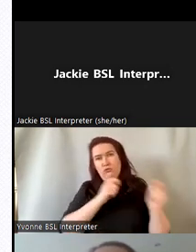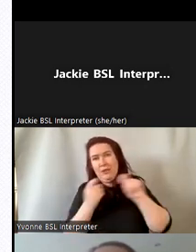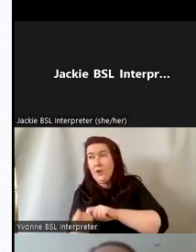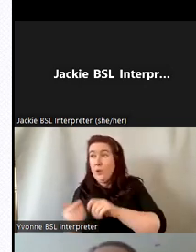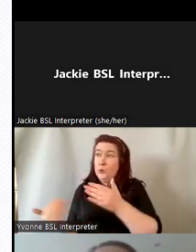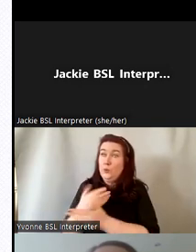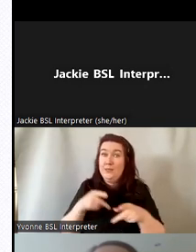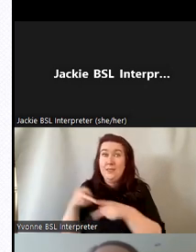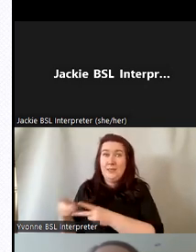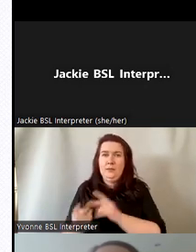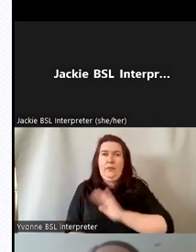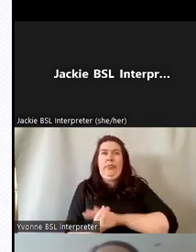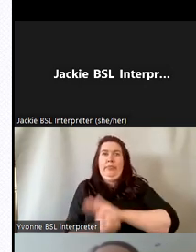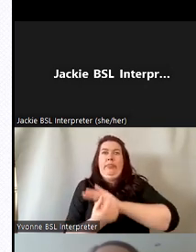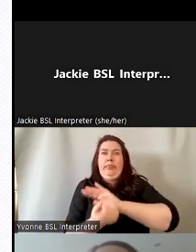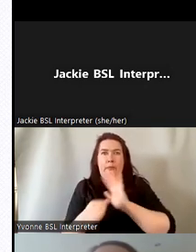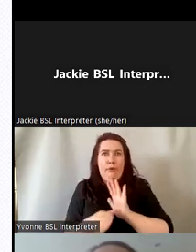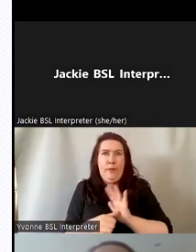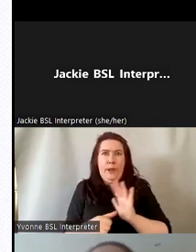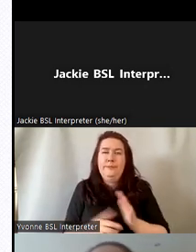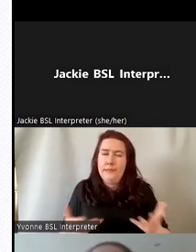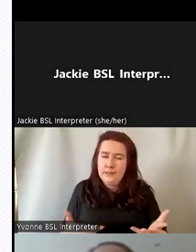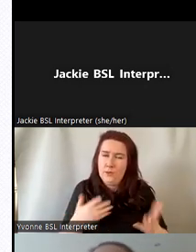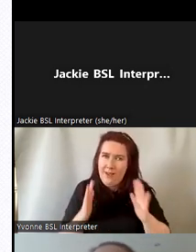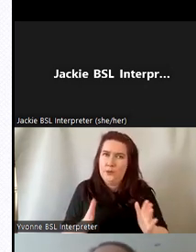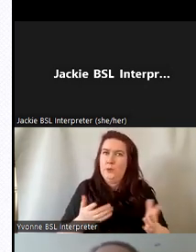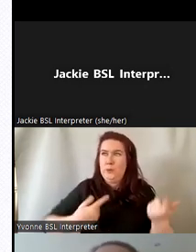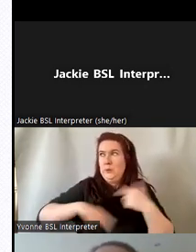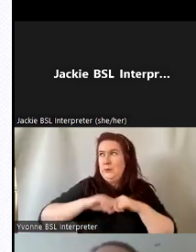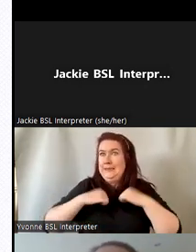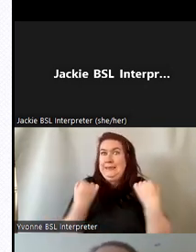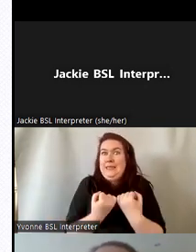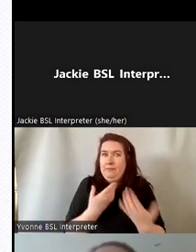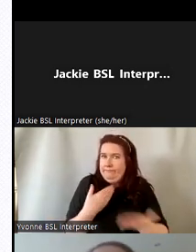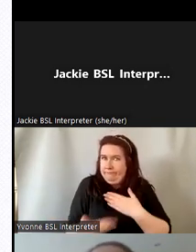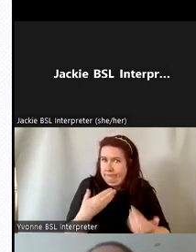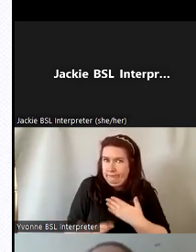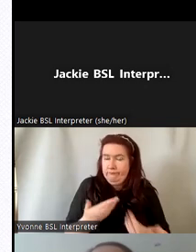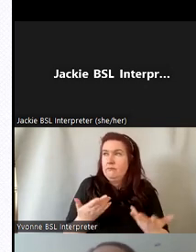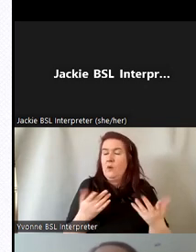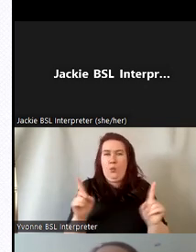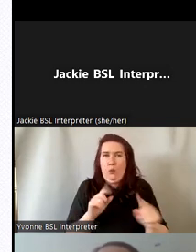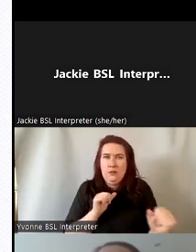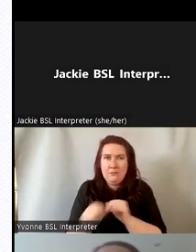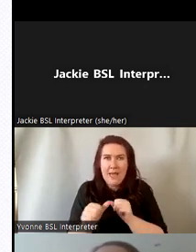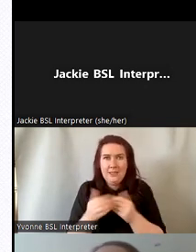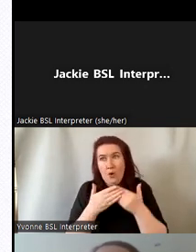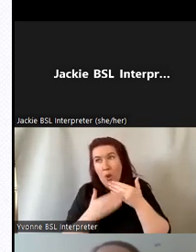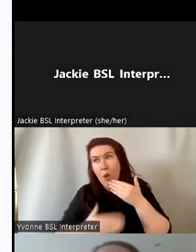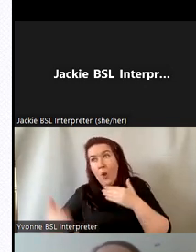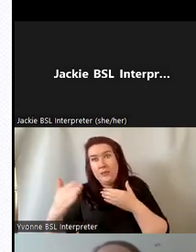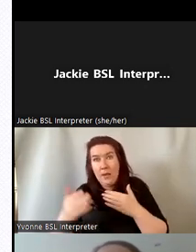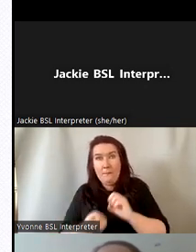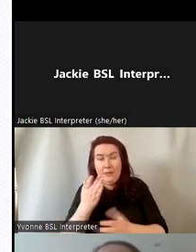up various challenges so we had to work through those as a team and figure out how best to secure the long-term future of the